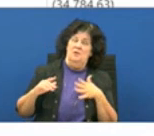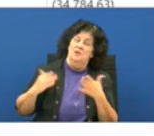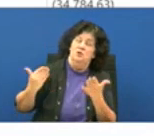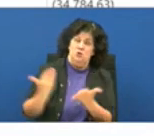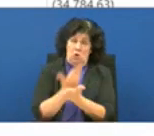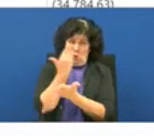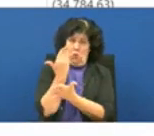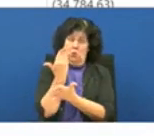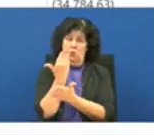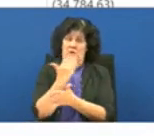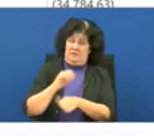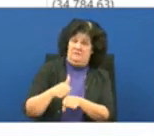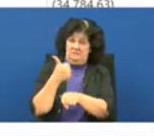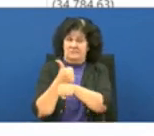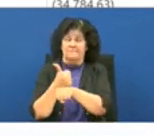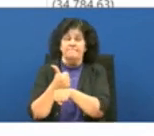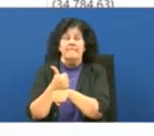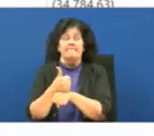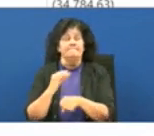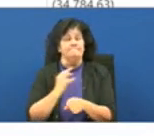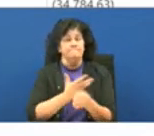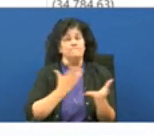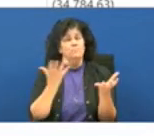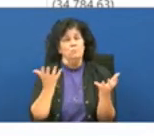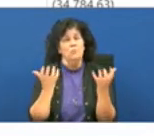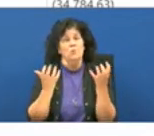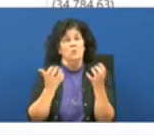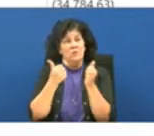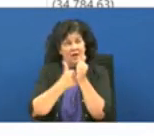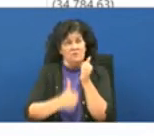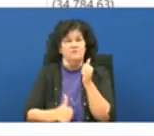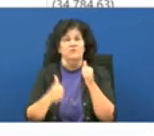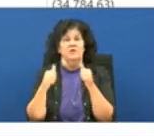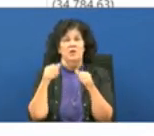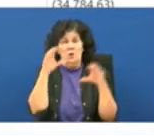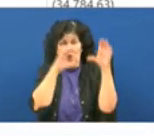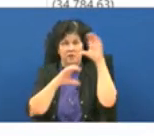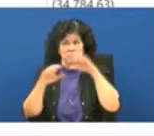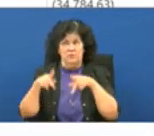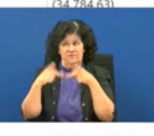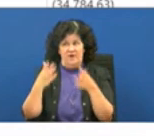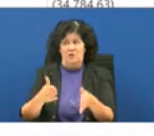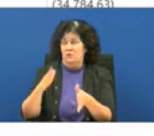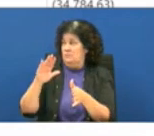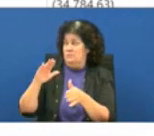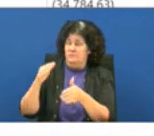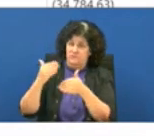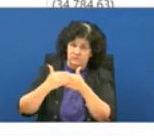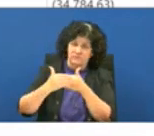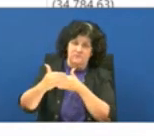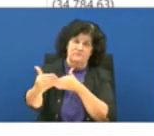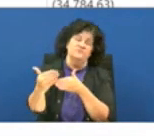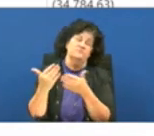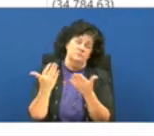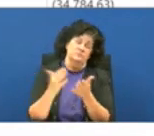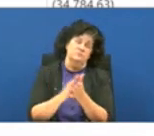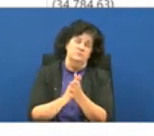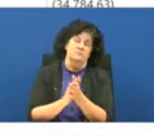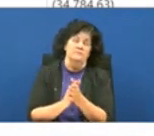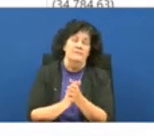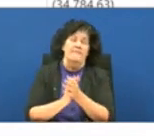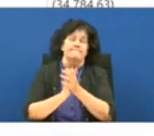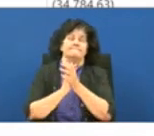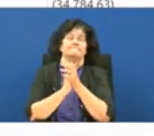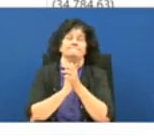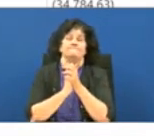trying to do not just for us but for every crisis provider that is going to come behind us next slide